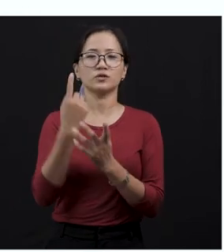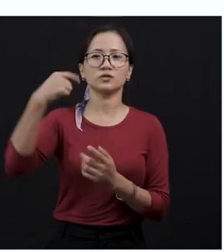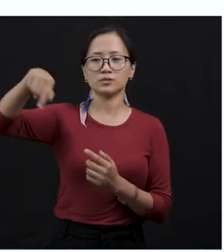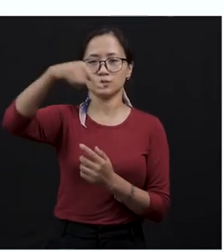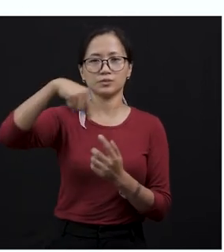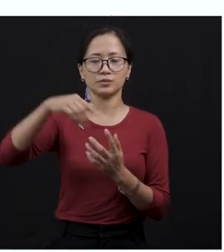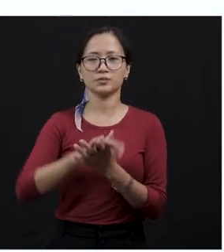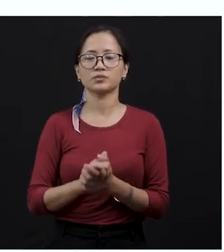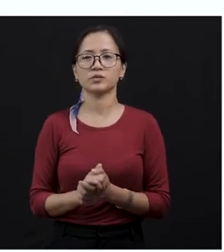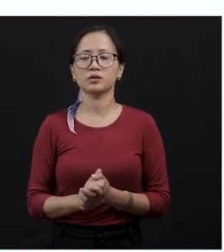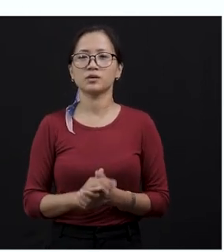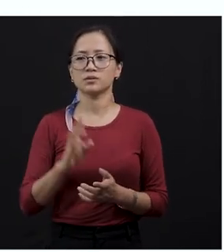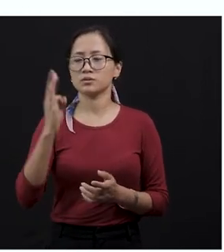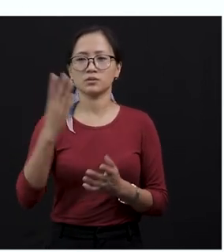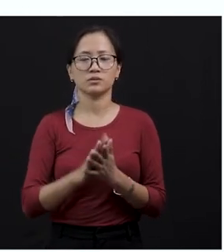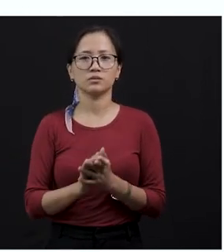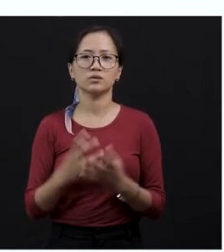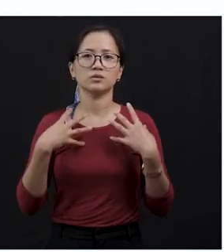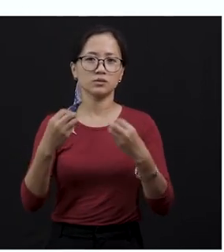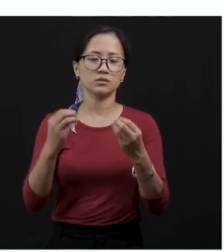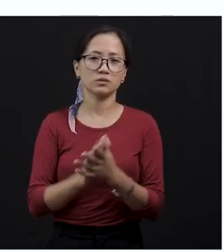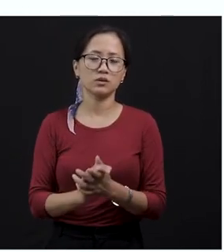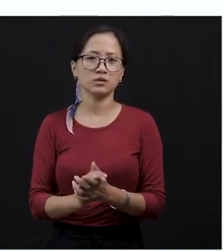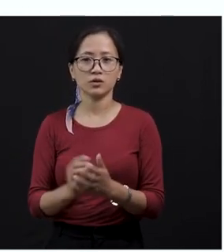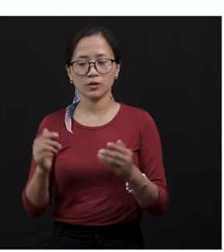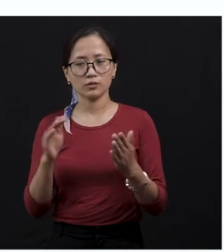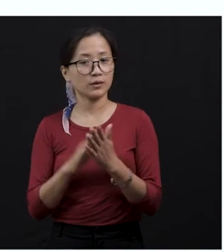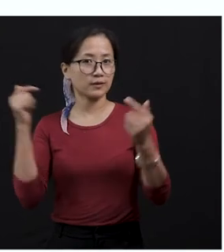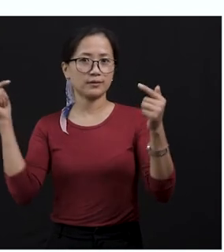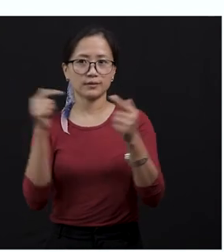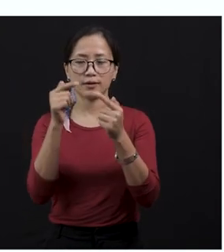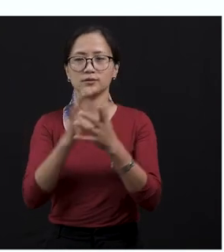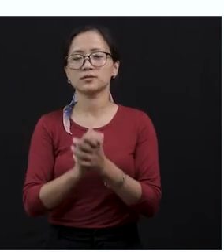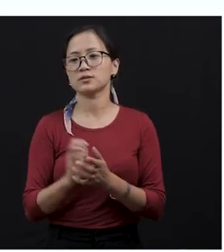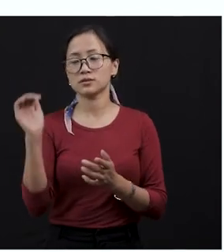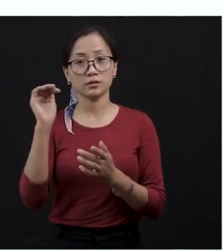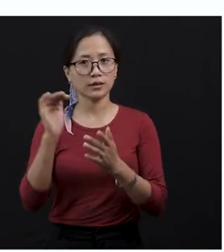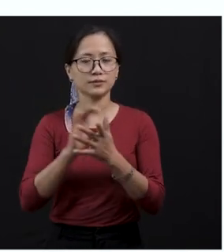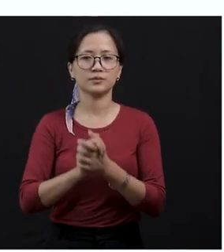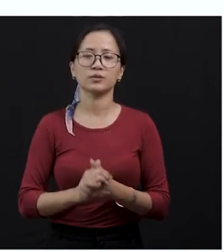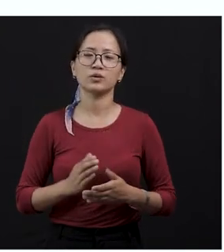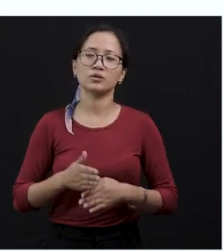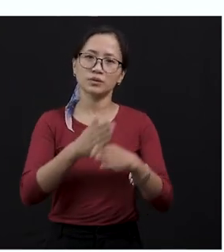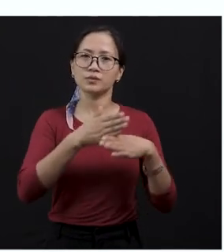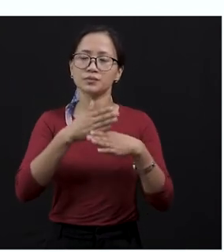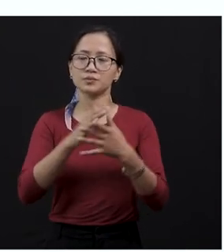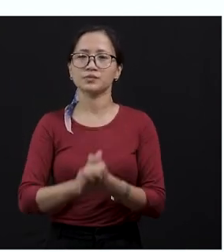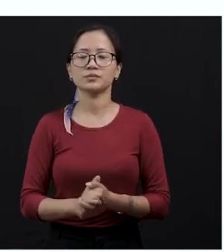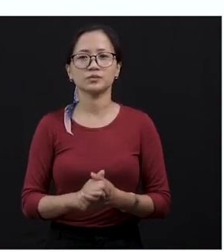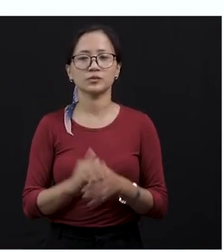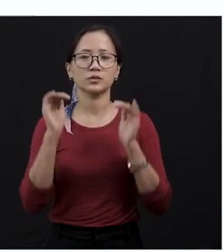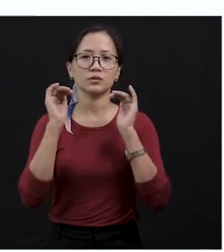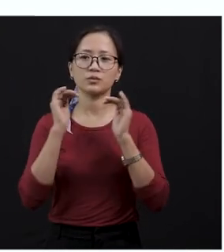third round, they're still not giving up because they want to attack the snake, okay? They want to contribute to protect the,